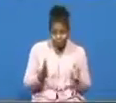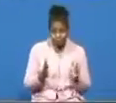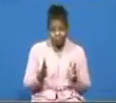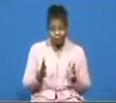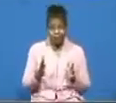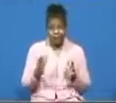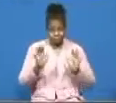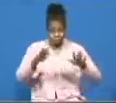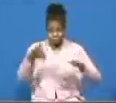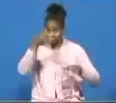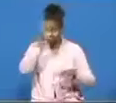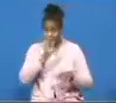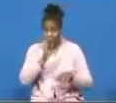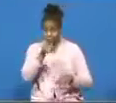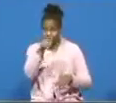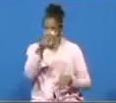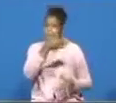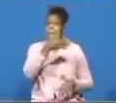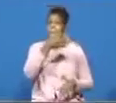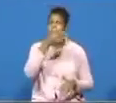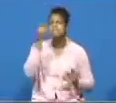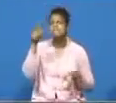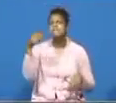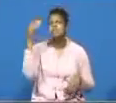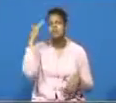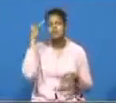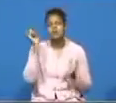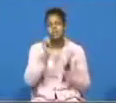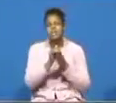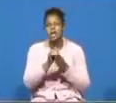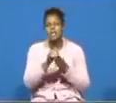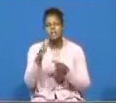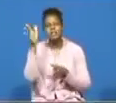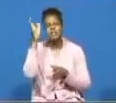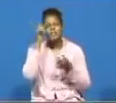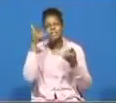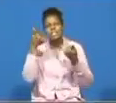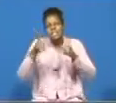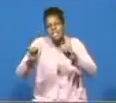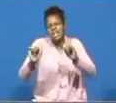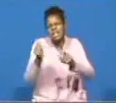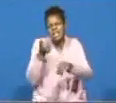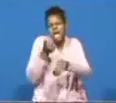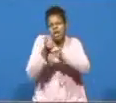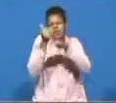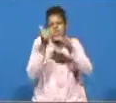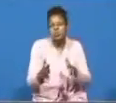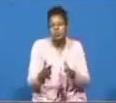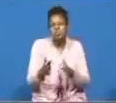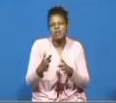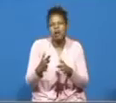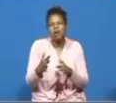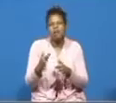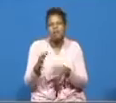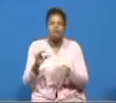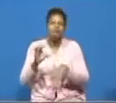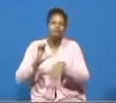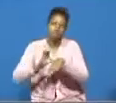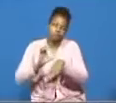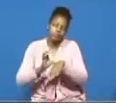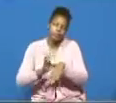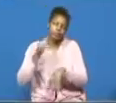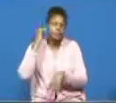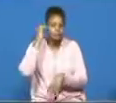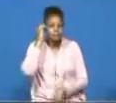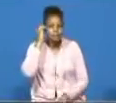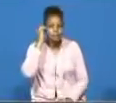know that satan is still the accuser of the brethren and so i'm telling you and